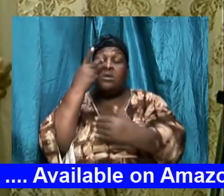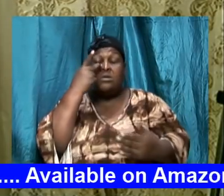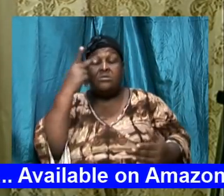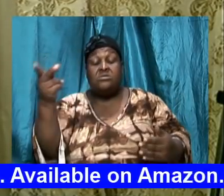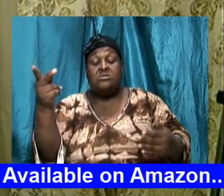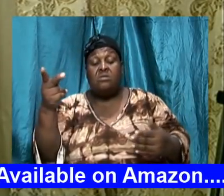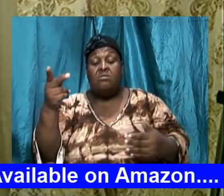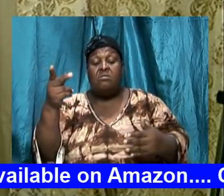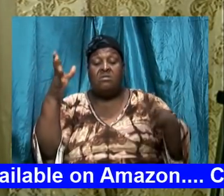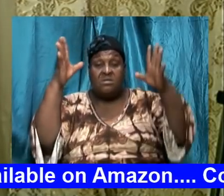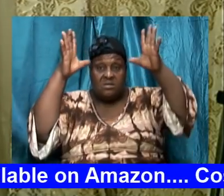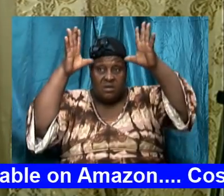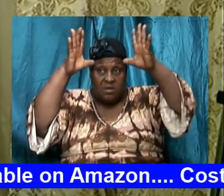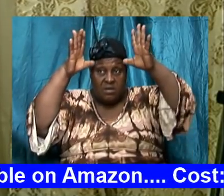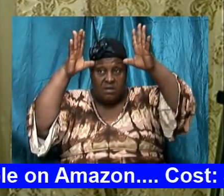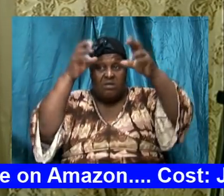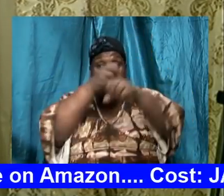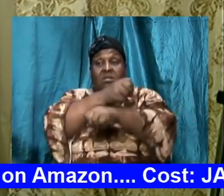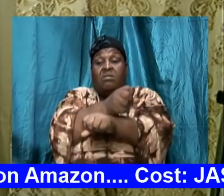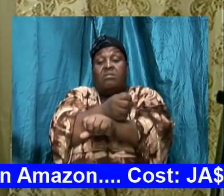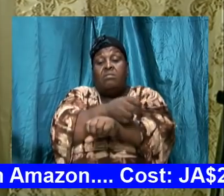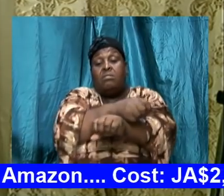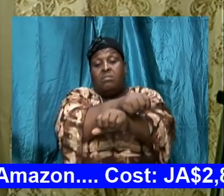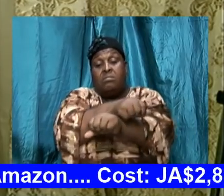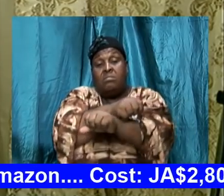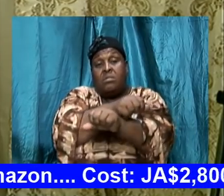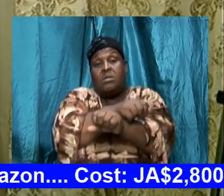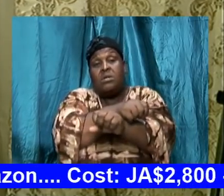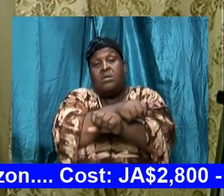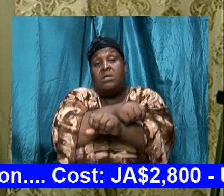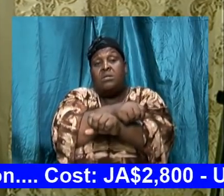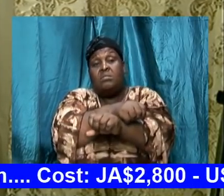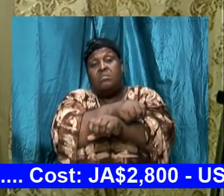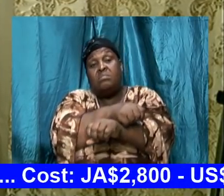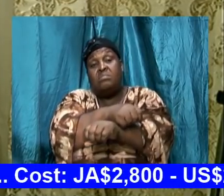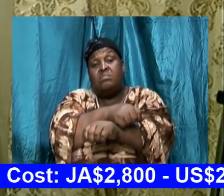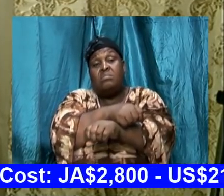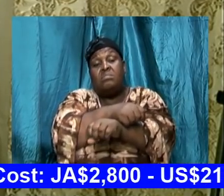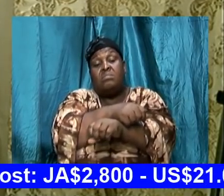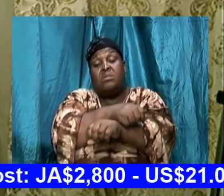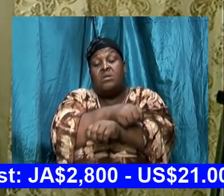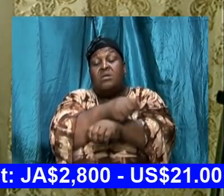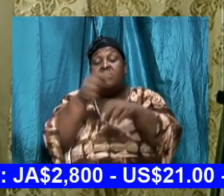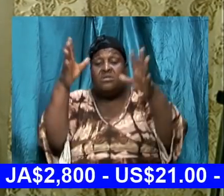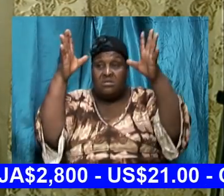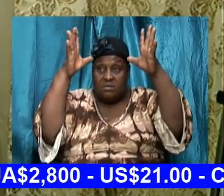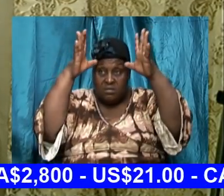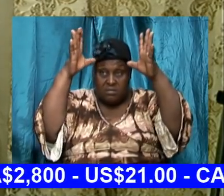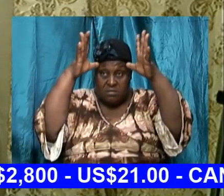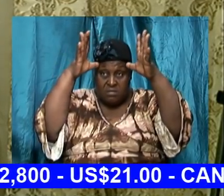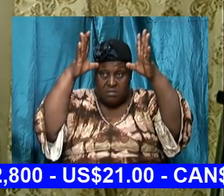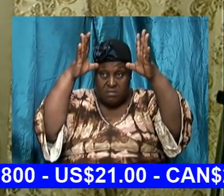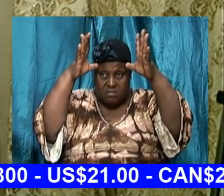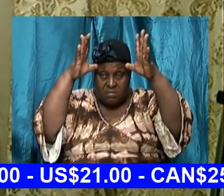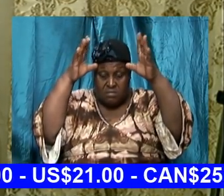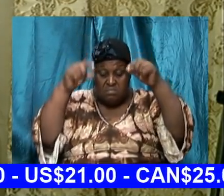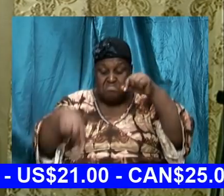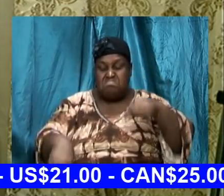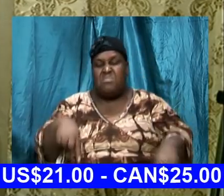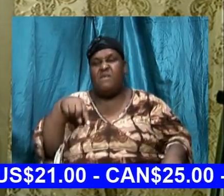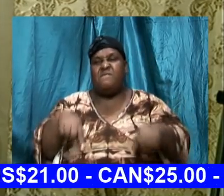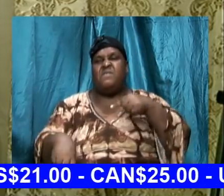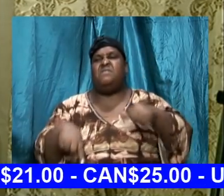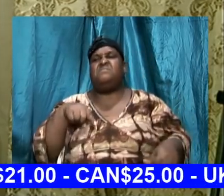pulled that cord that had bound the feet of the deer.